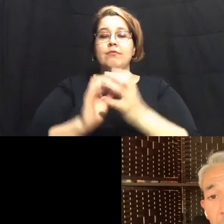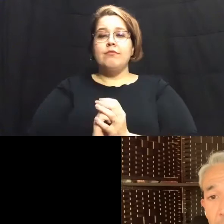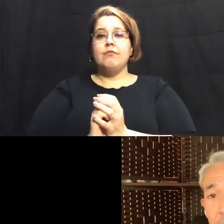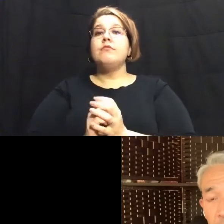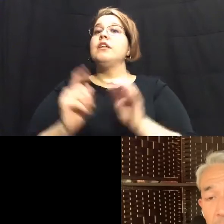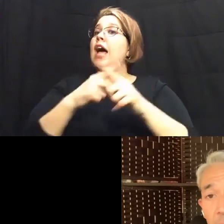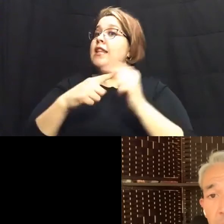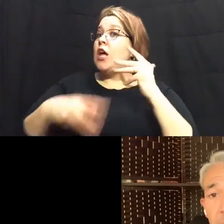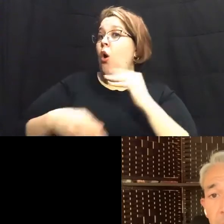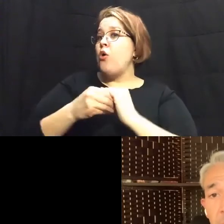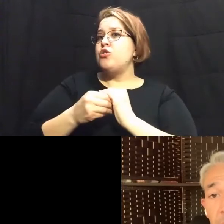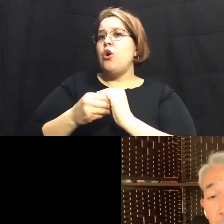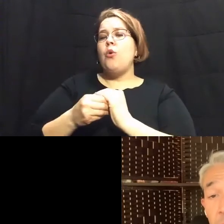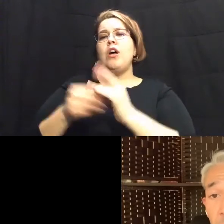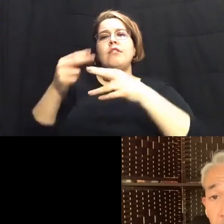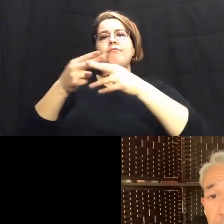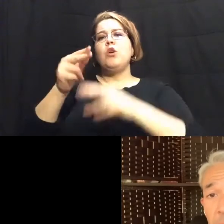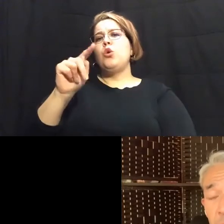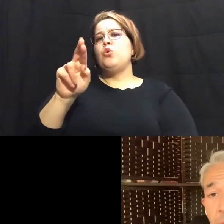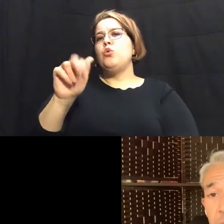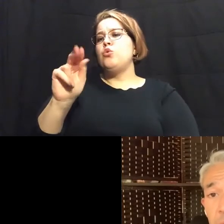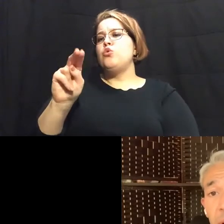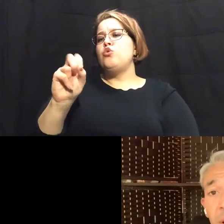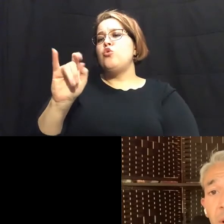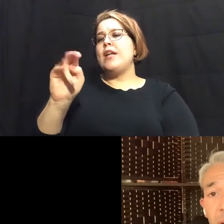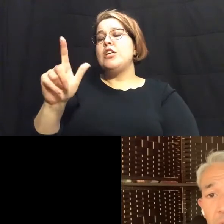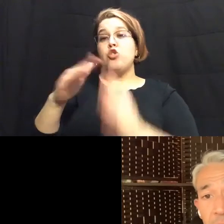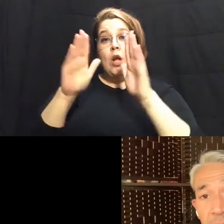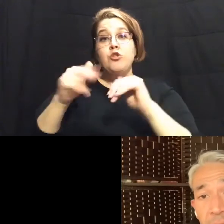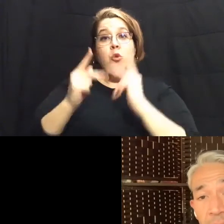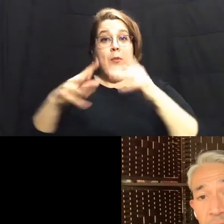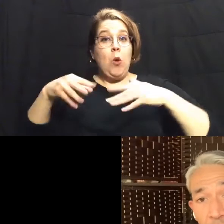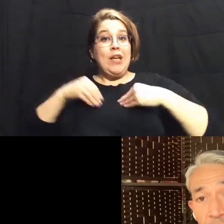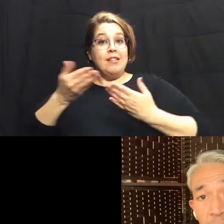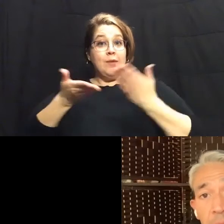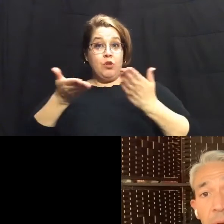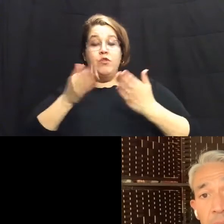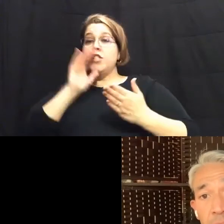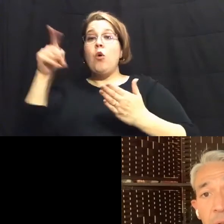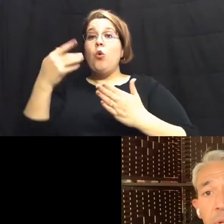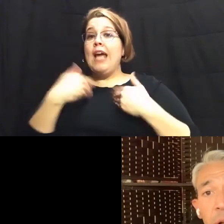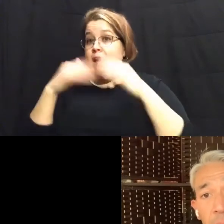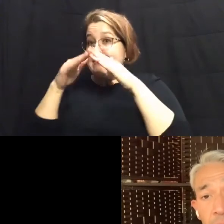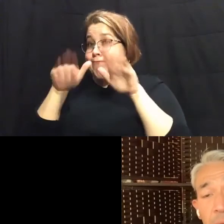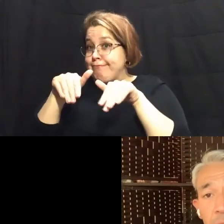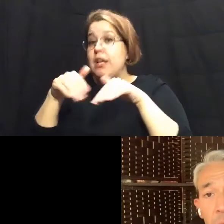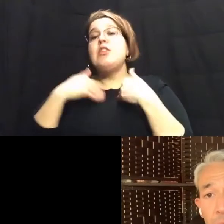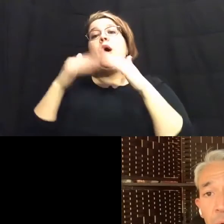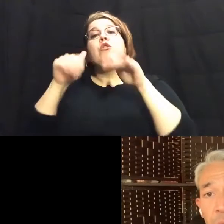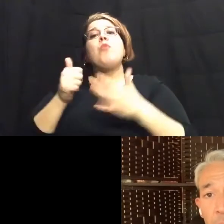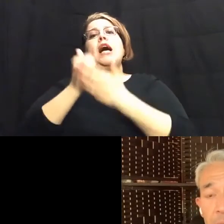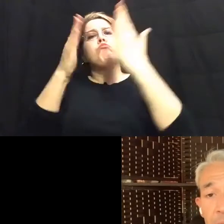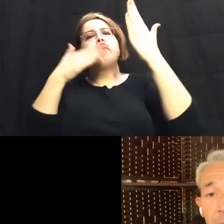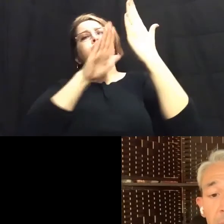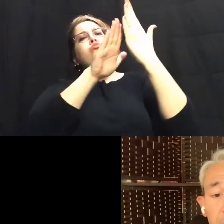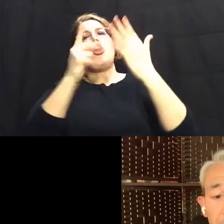transitional housing so that folks who do accept services are not just getting uh shelter but they're getting shelter to help address those